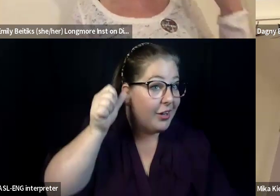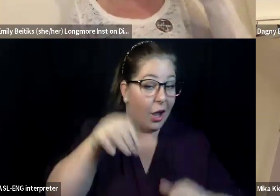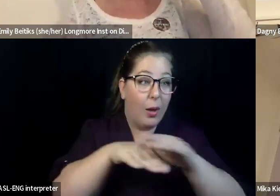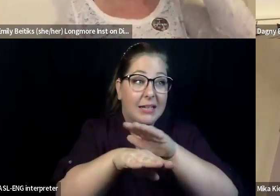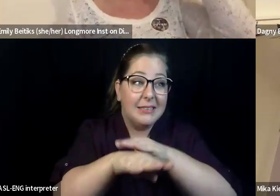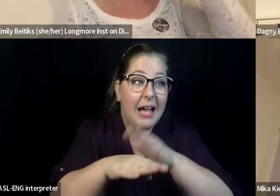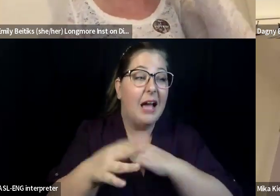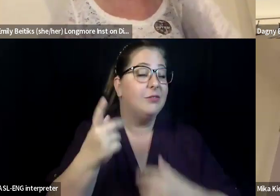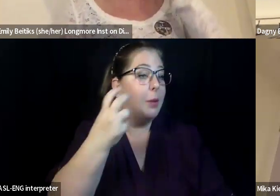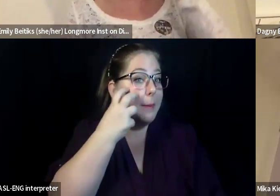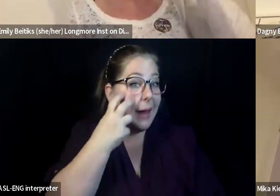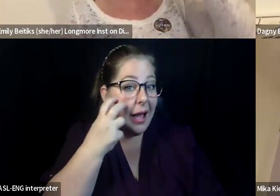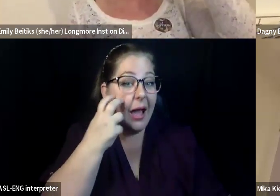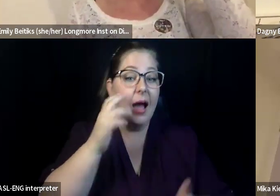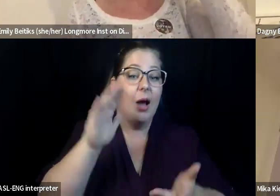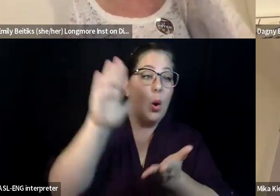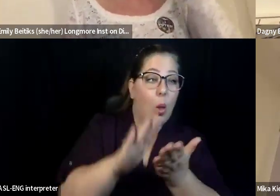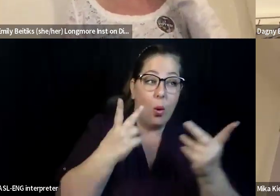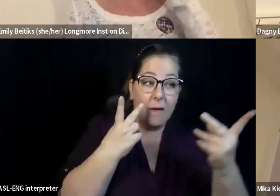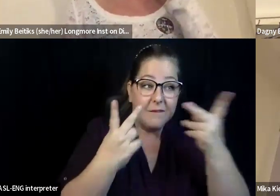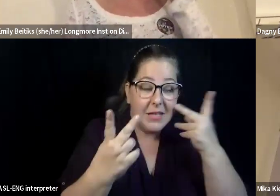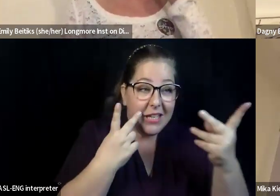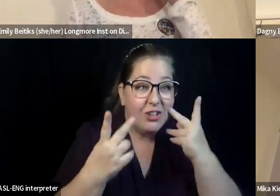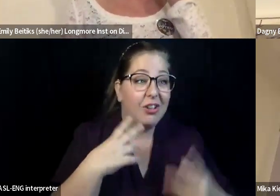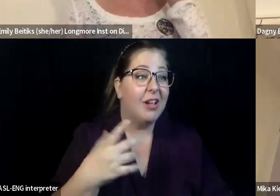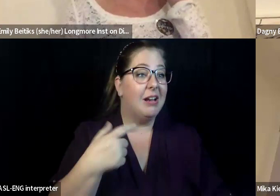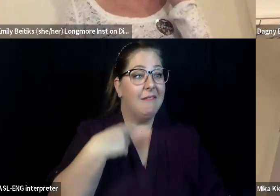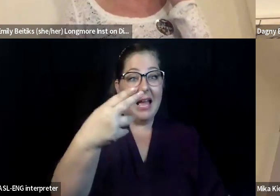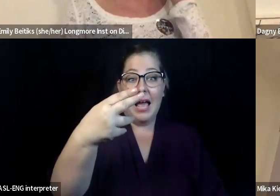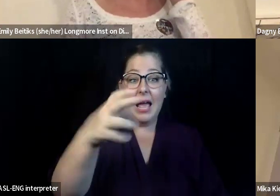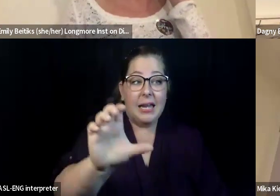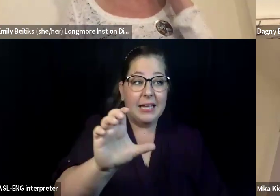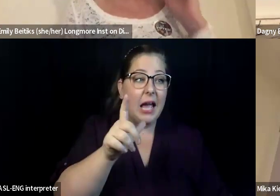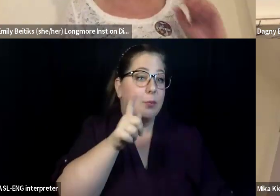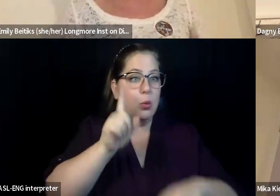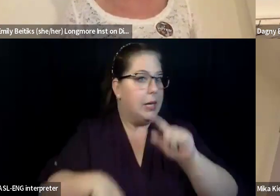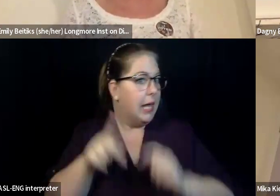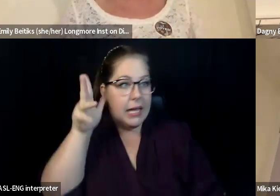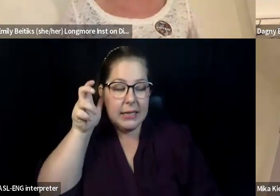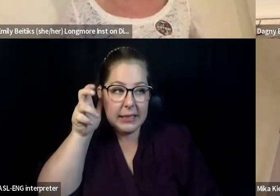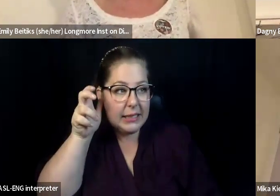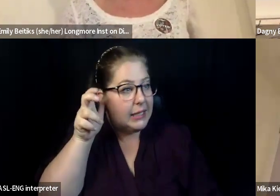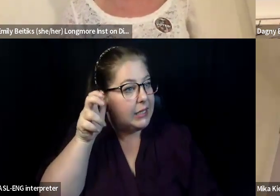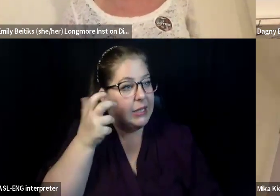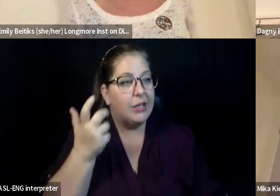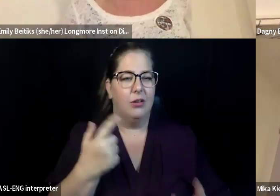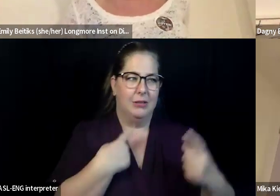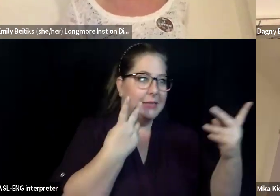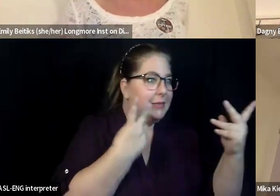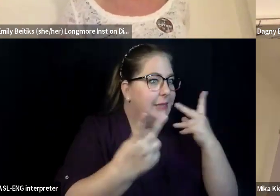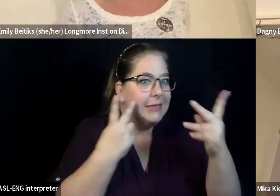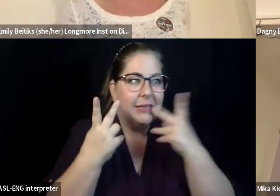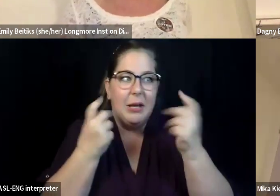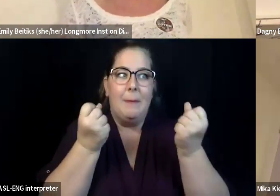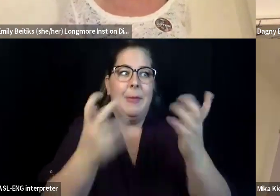from hearing, um, uh, audibly. Um, and we see a lot of books that can be used and, and,